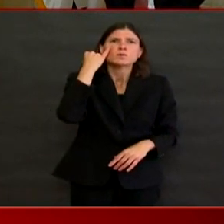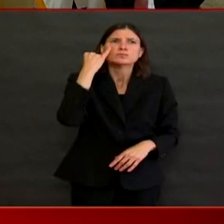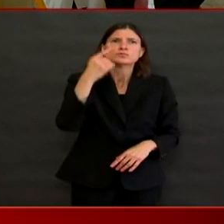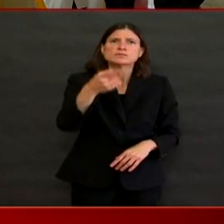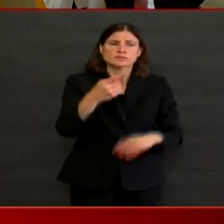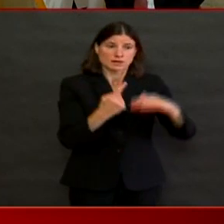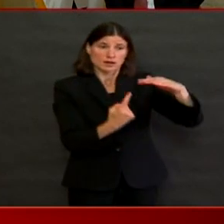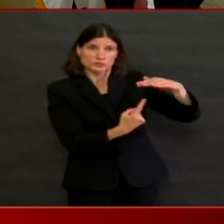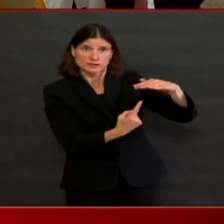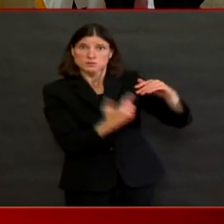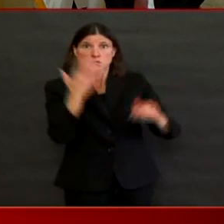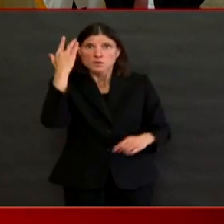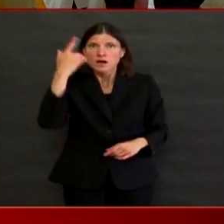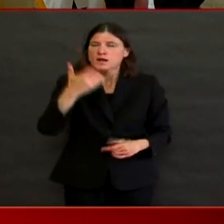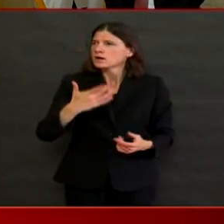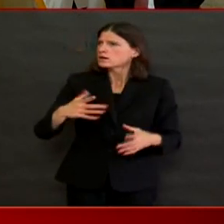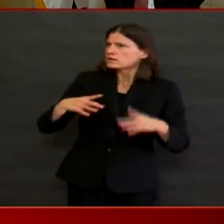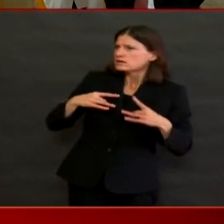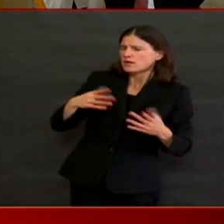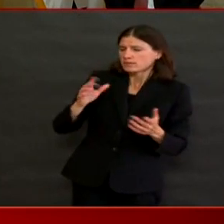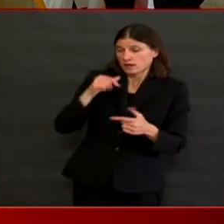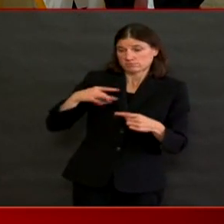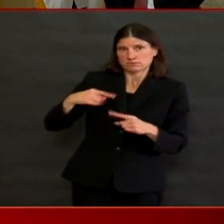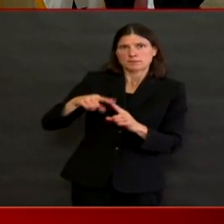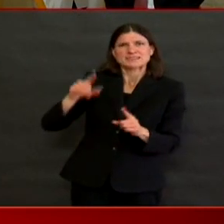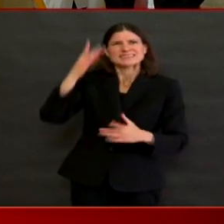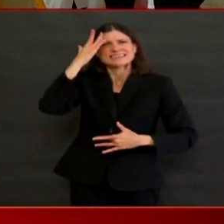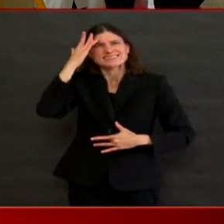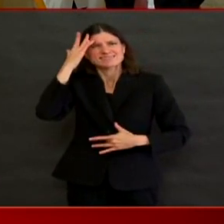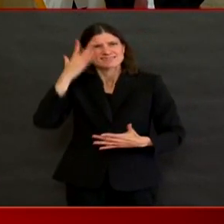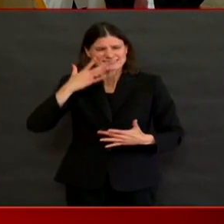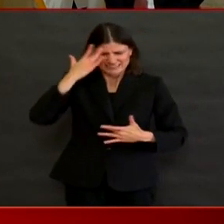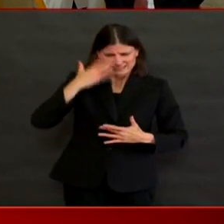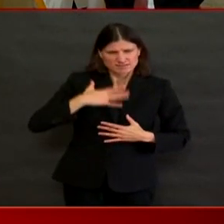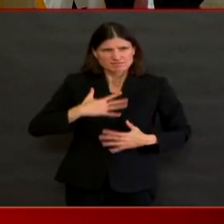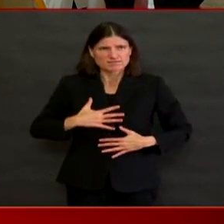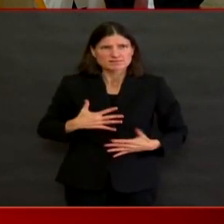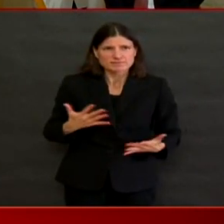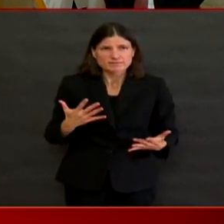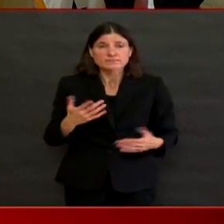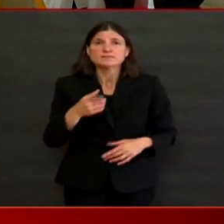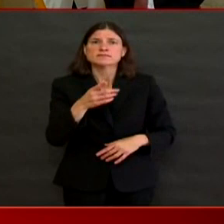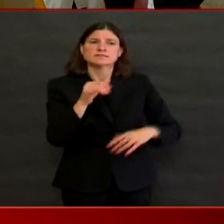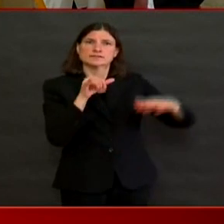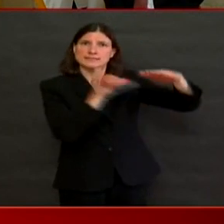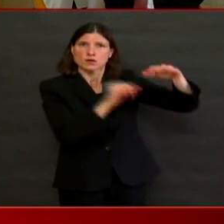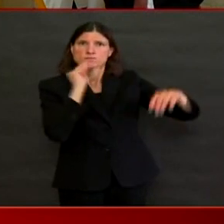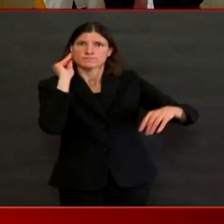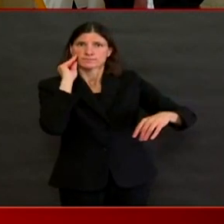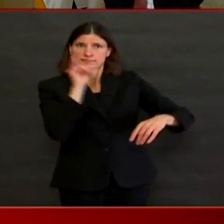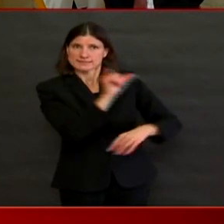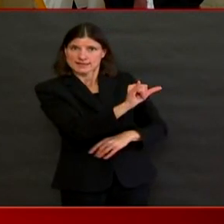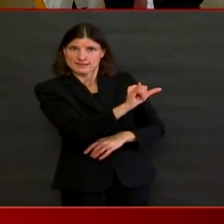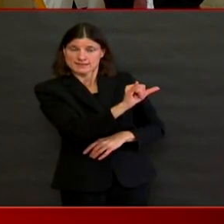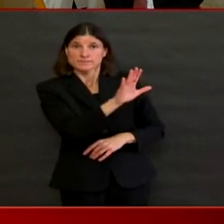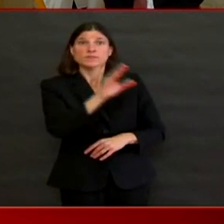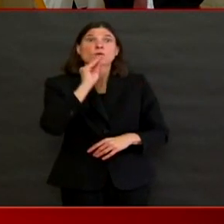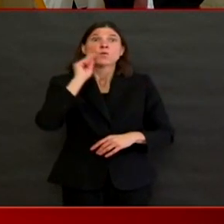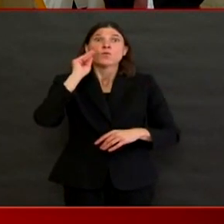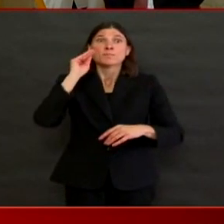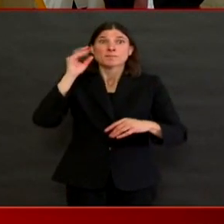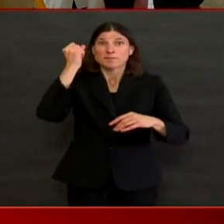are not feeling well, you need to stay home, you should stay home and in isolation for at least